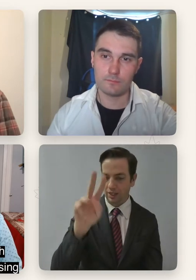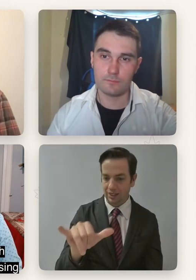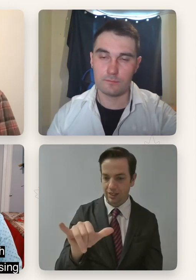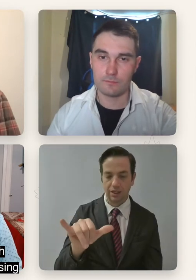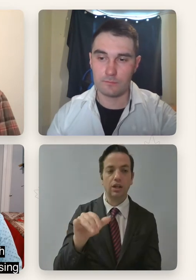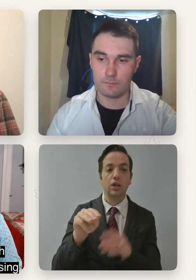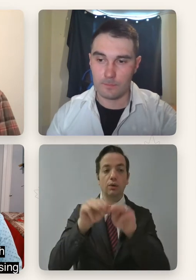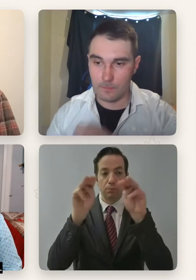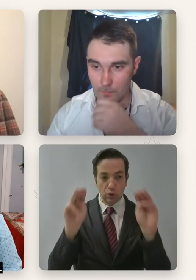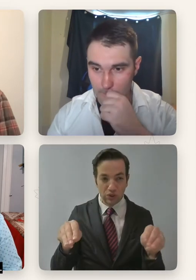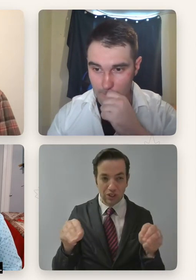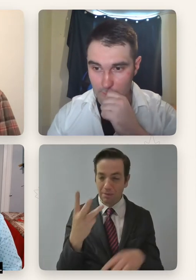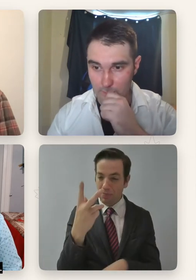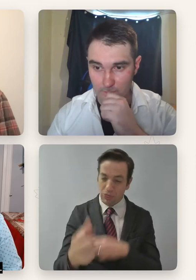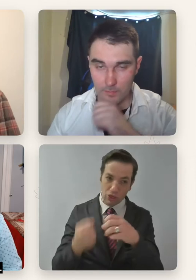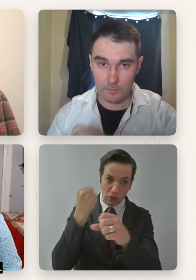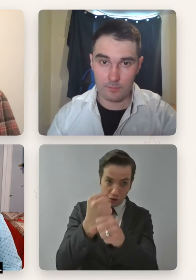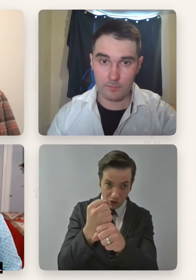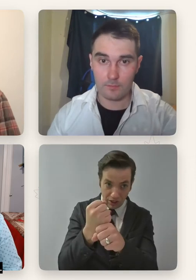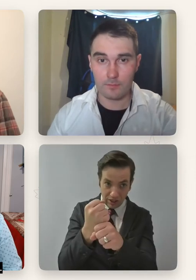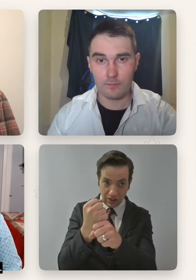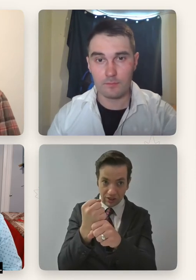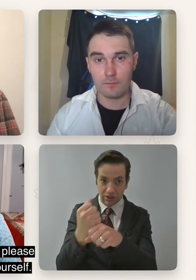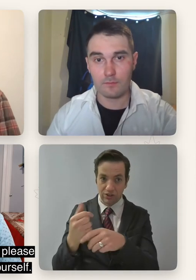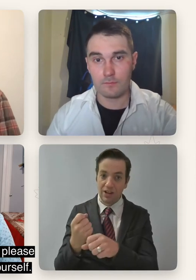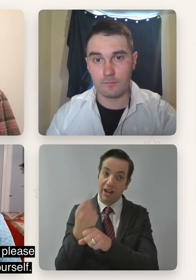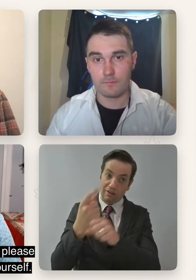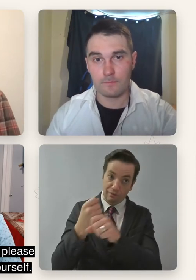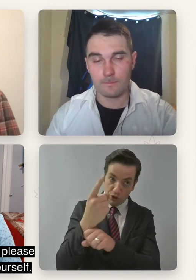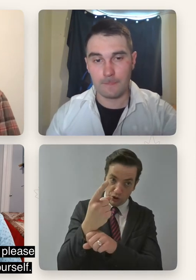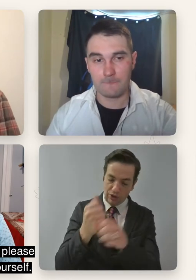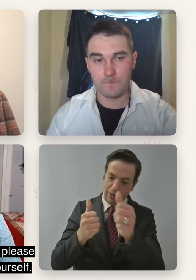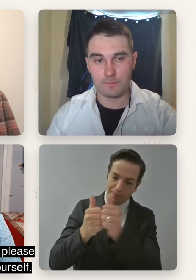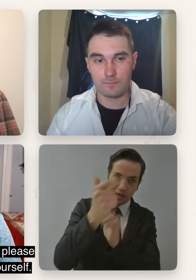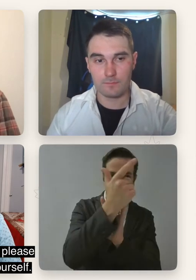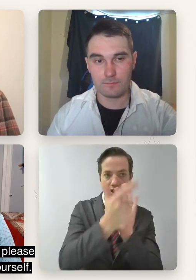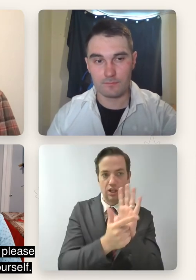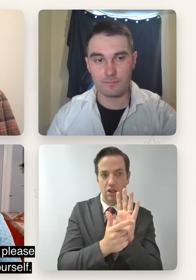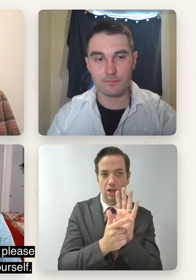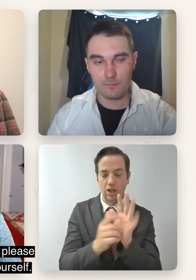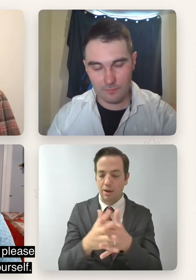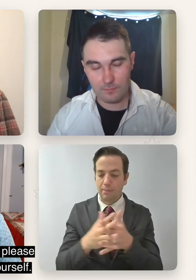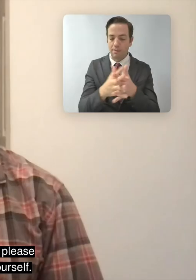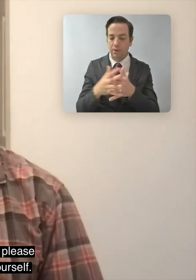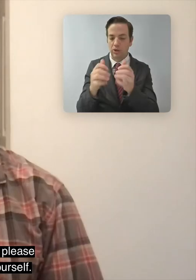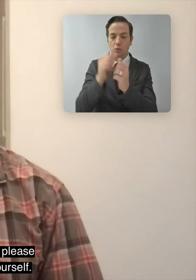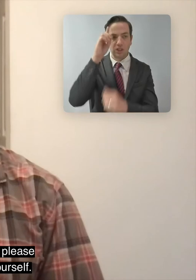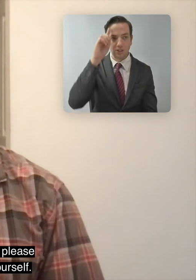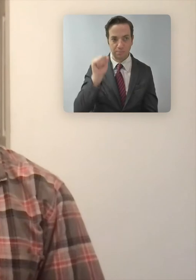anniversary of the passing of the Americans with Disabilities Act. So welcome, Rodney, and please say hello and describe yourself.